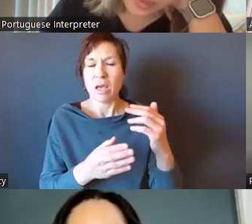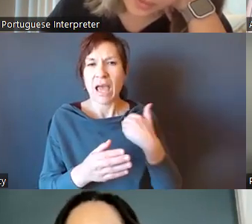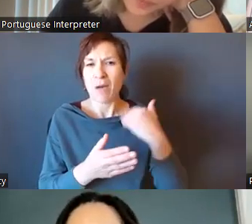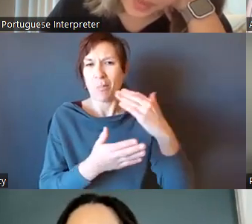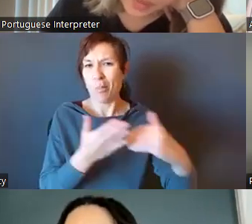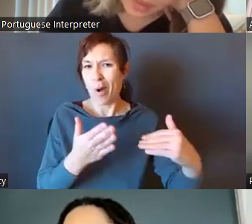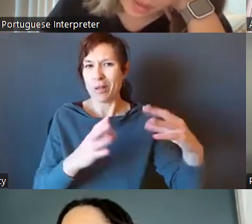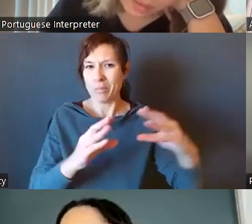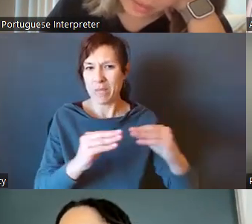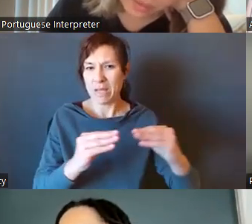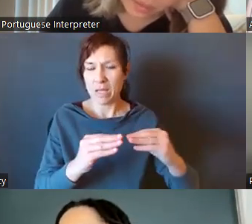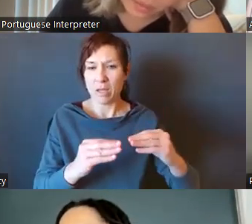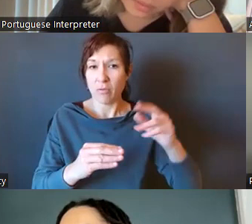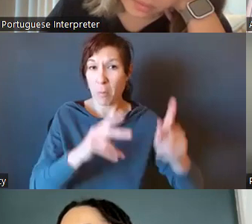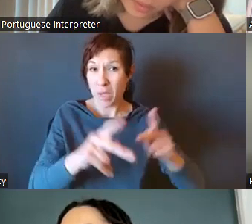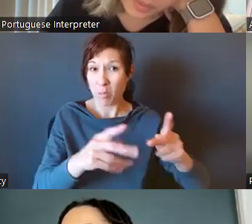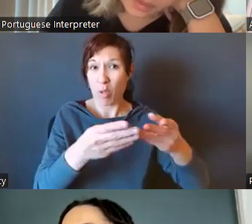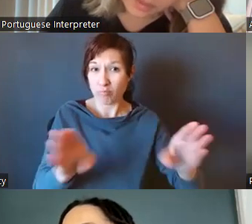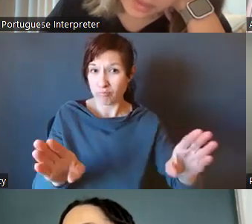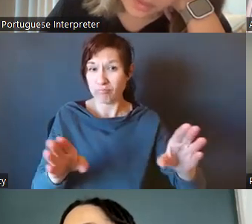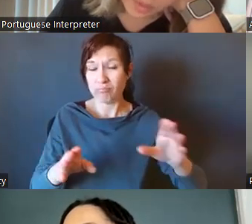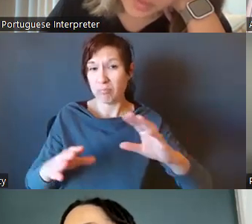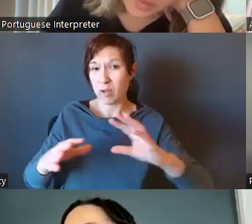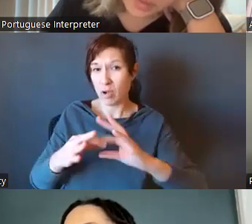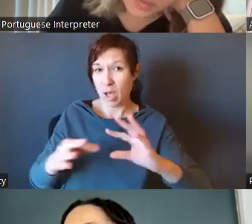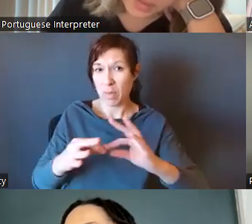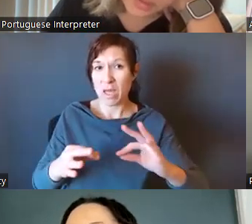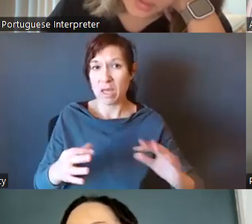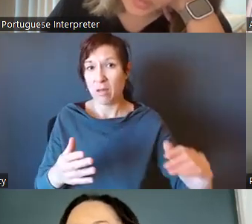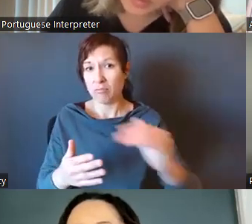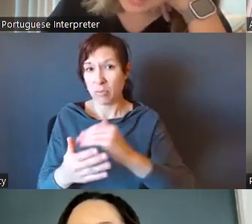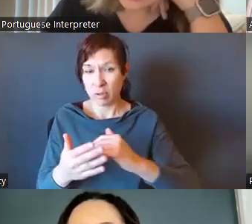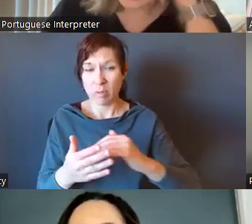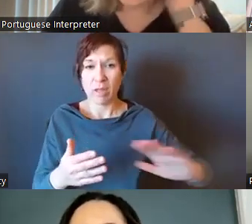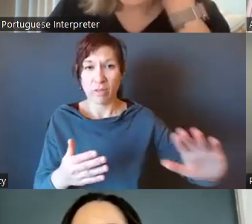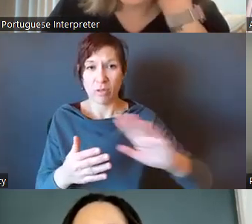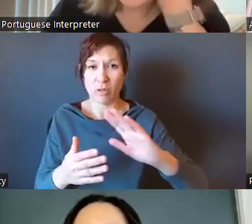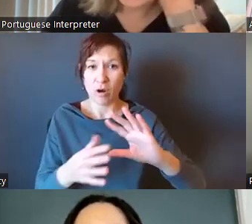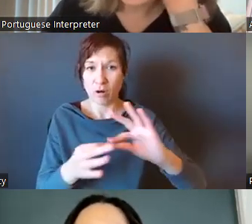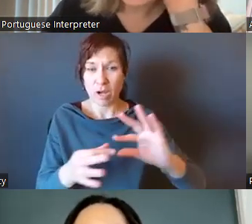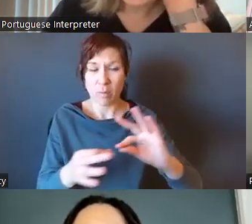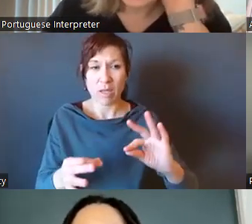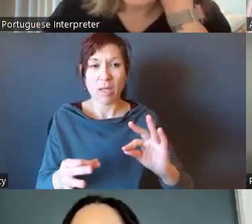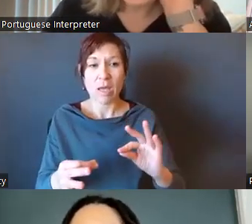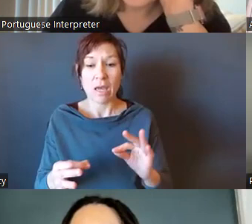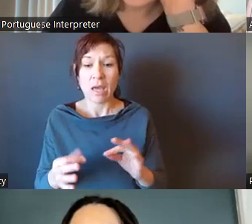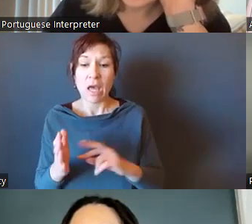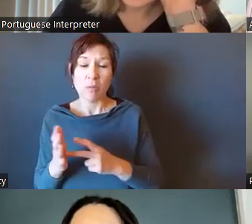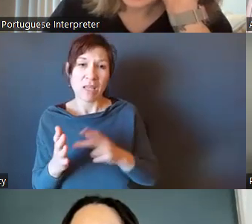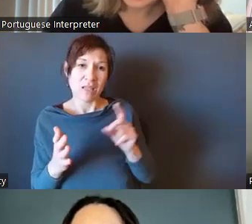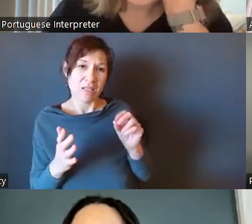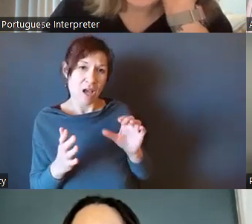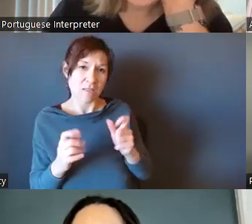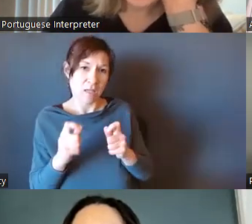of those comments. And then, that way we could possibly incorporate or revise, as we hear from public commenters on